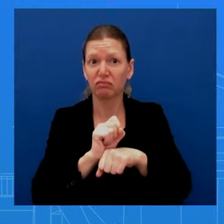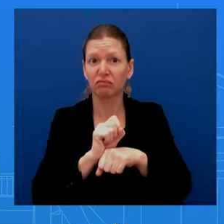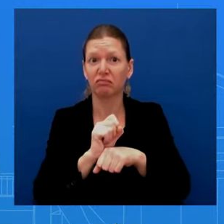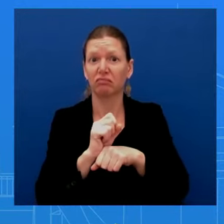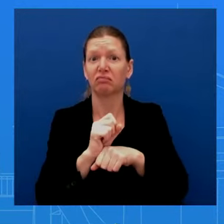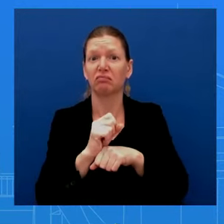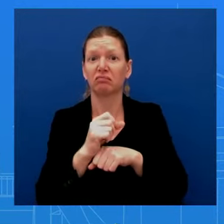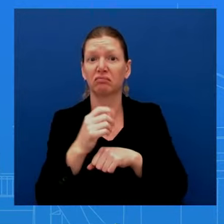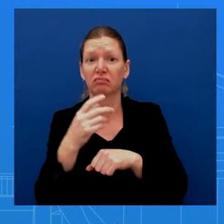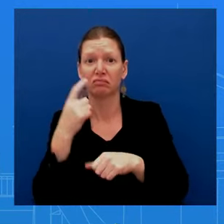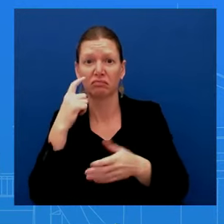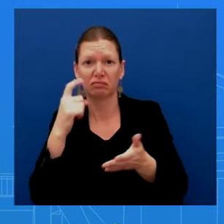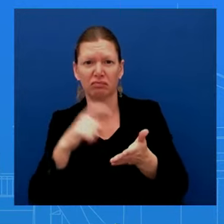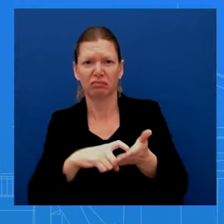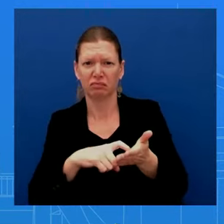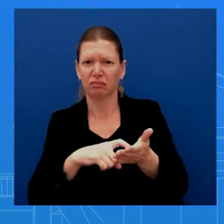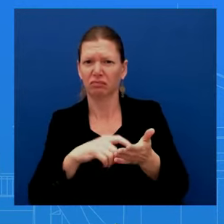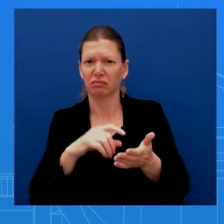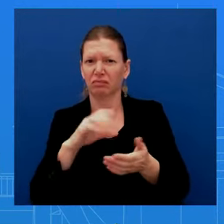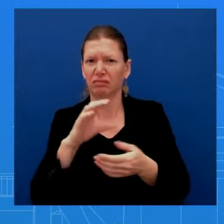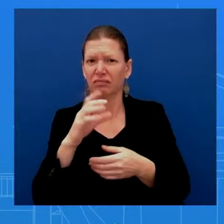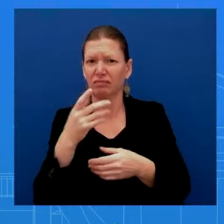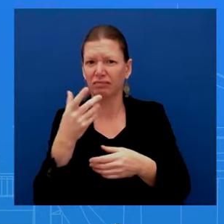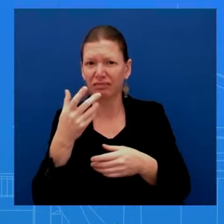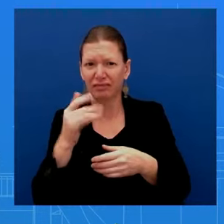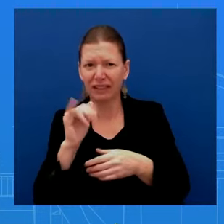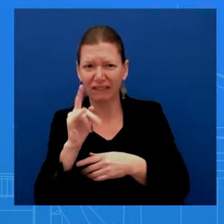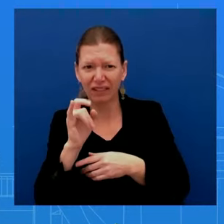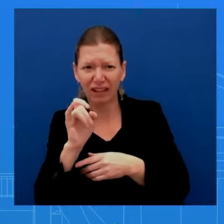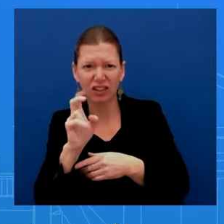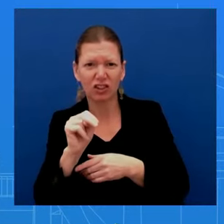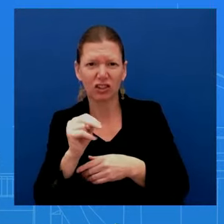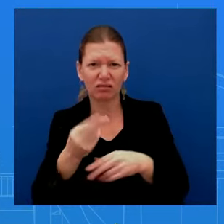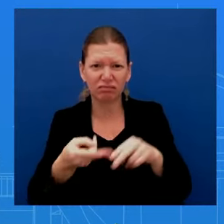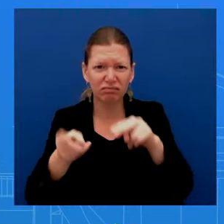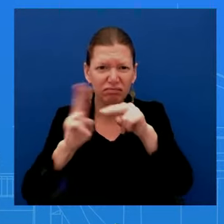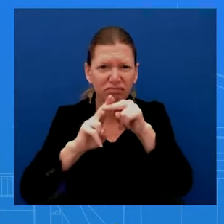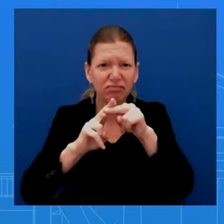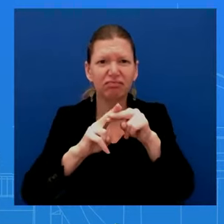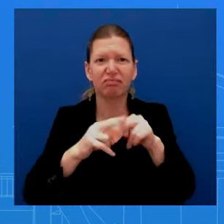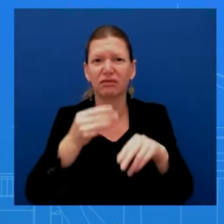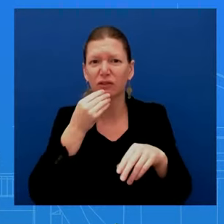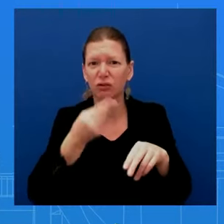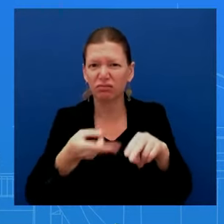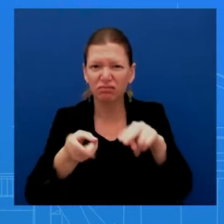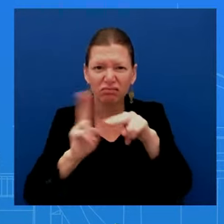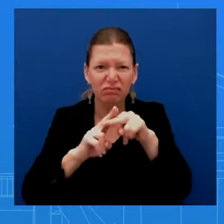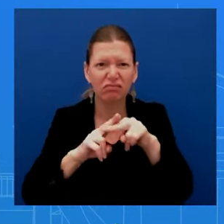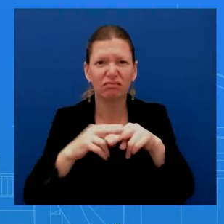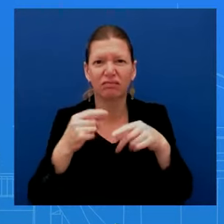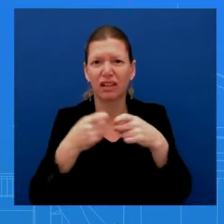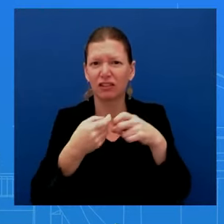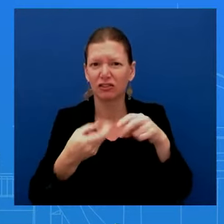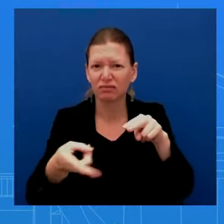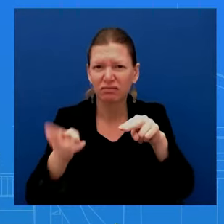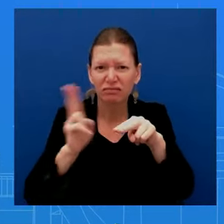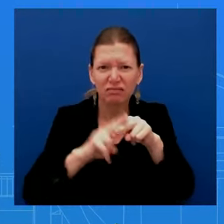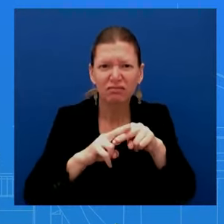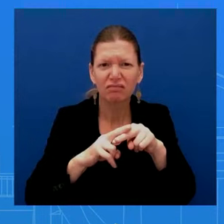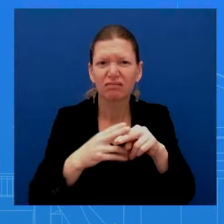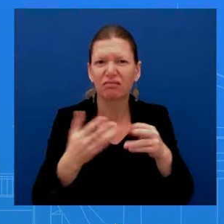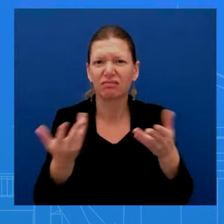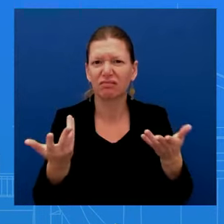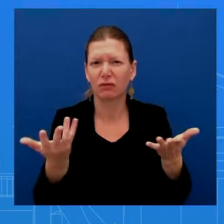Electricity is up 27 percent. So, what's your message to Americans who are feeling this every day when they buy and use things? Ms. Yeah. So,